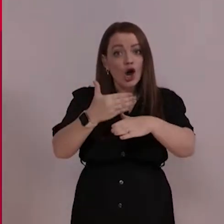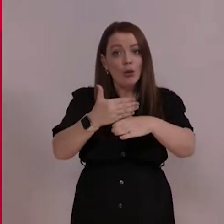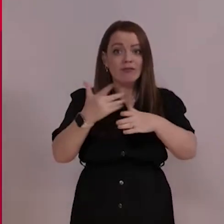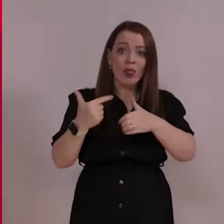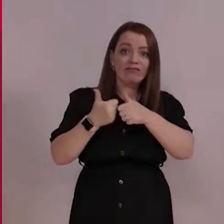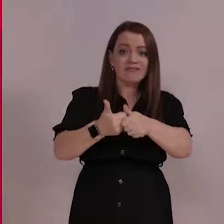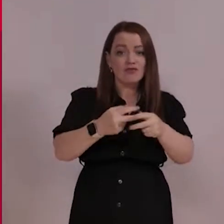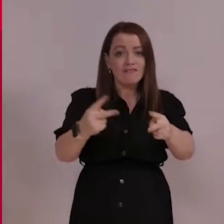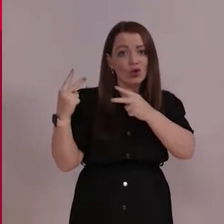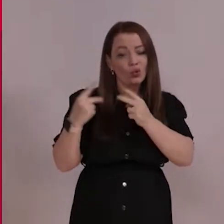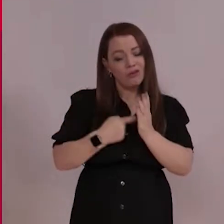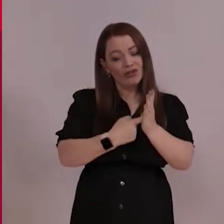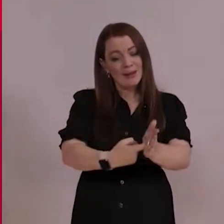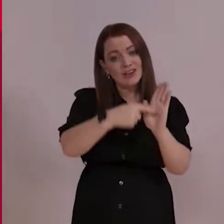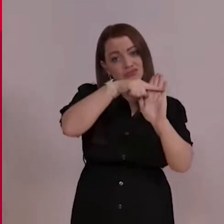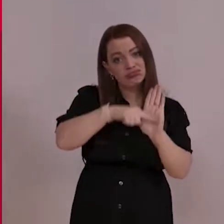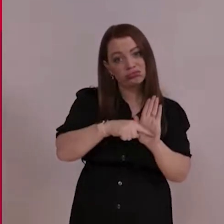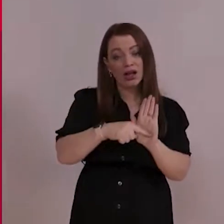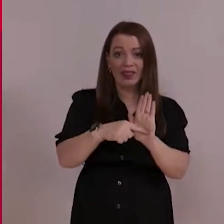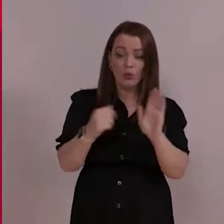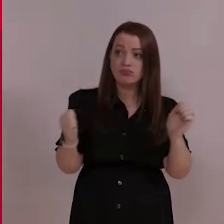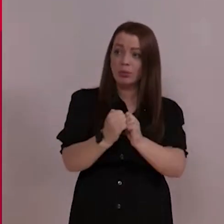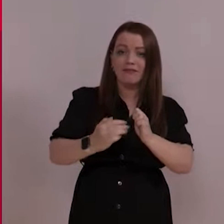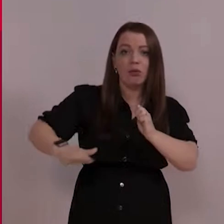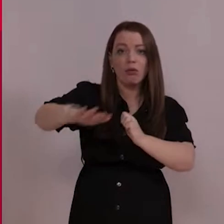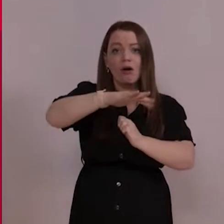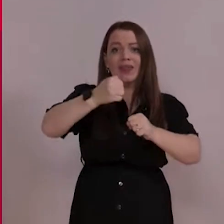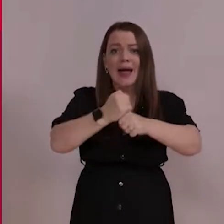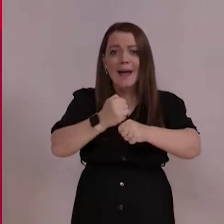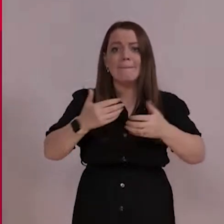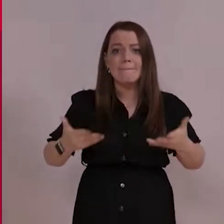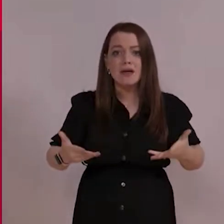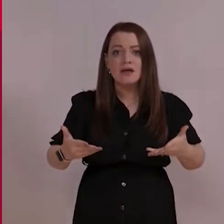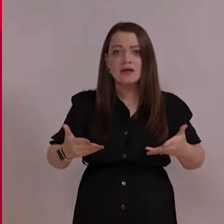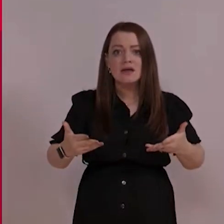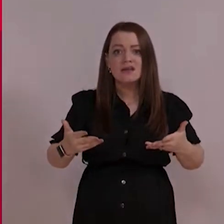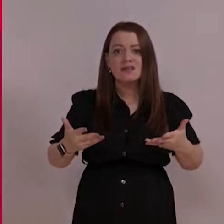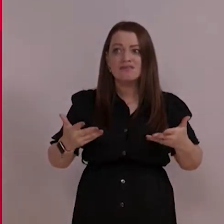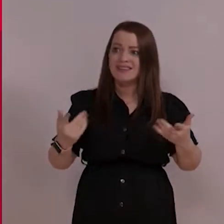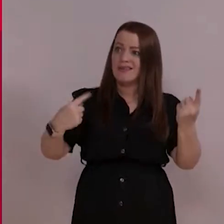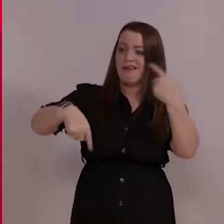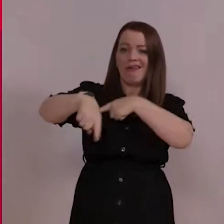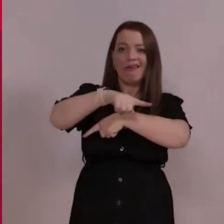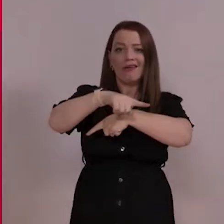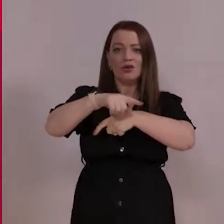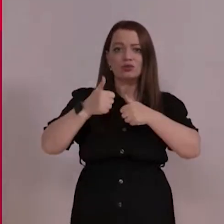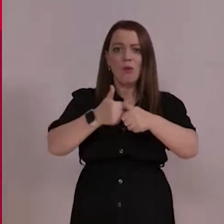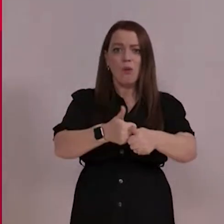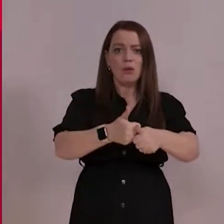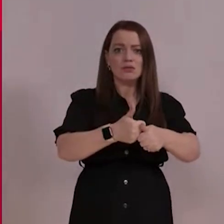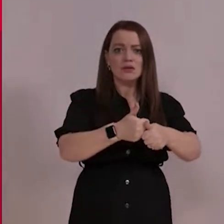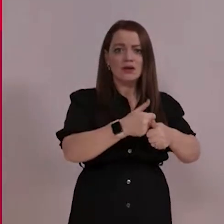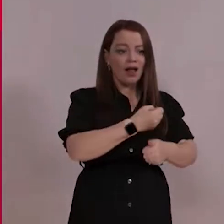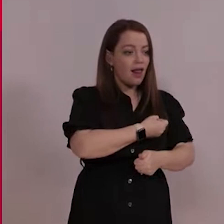recommendations that I think are appropriate for the whole game. And it's got cross-party support. This isn't actually a Labour, Lib